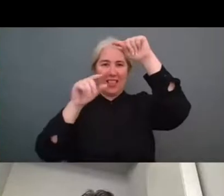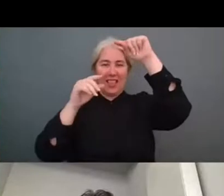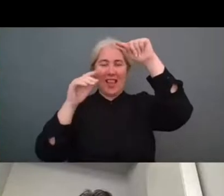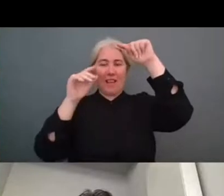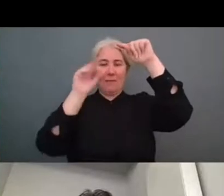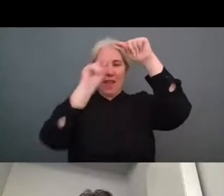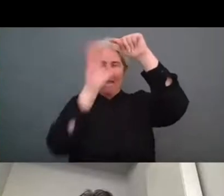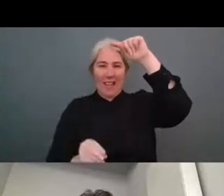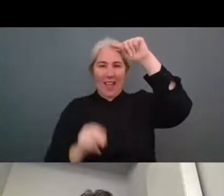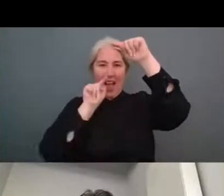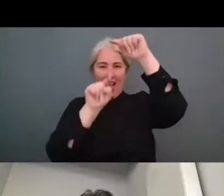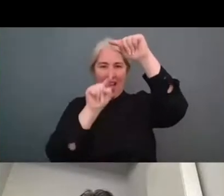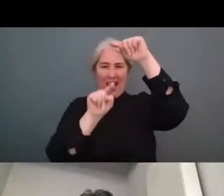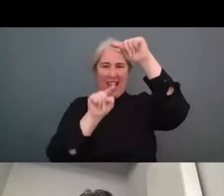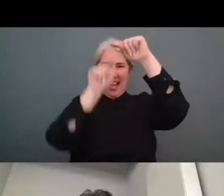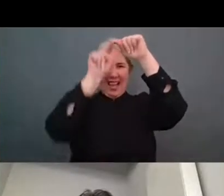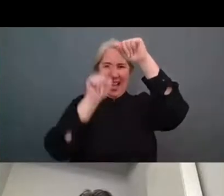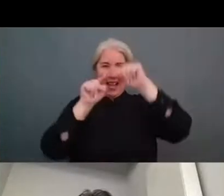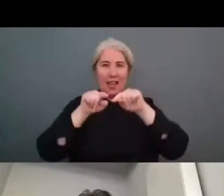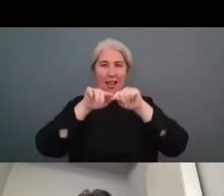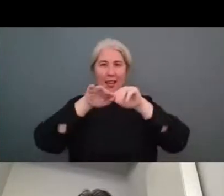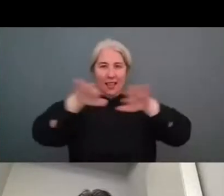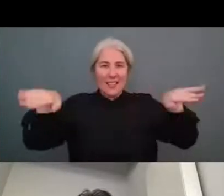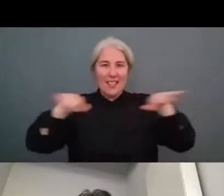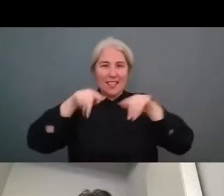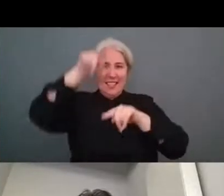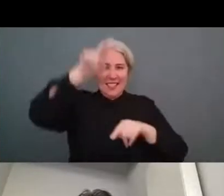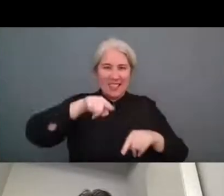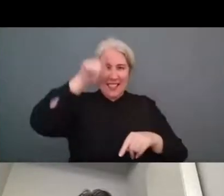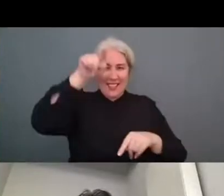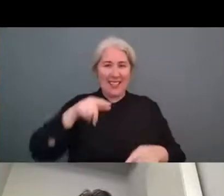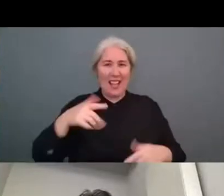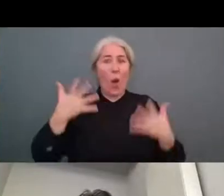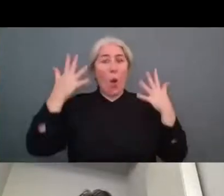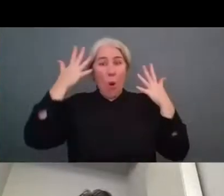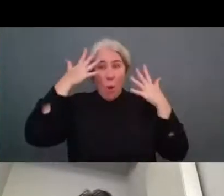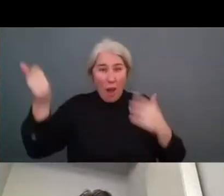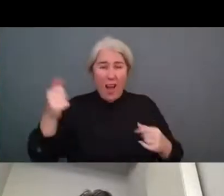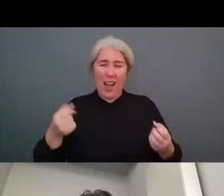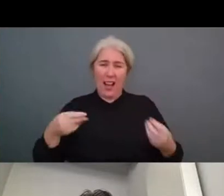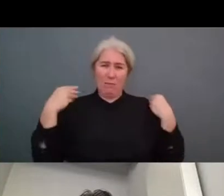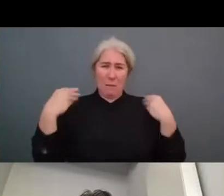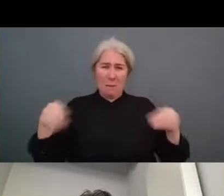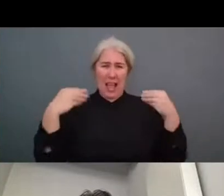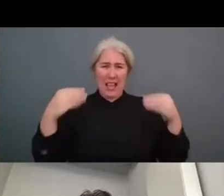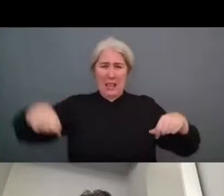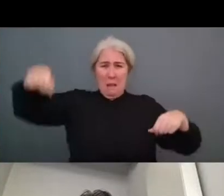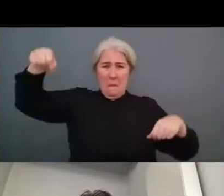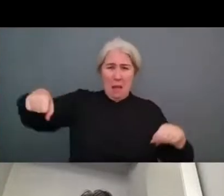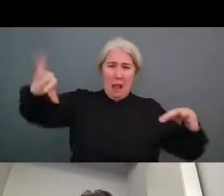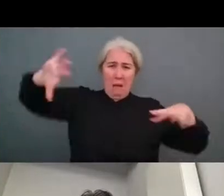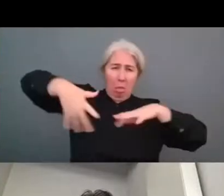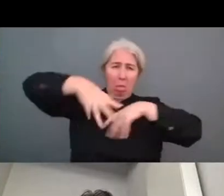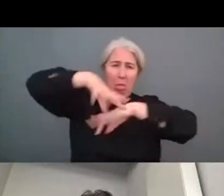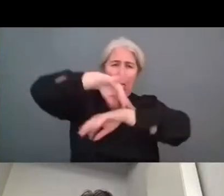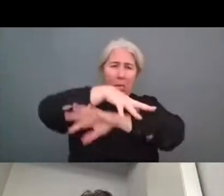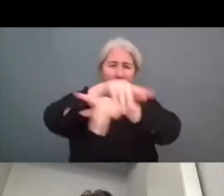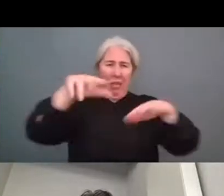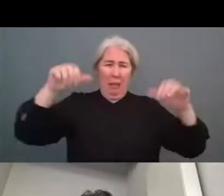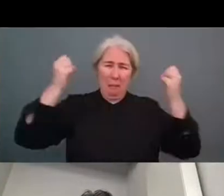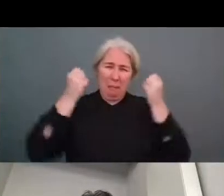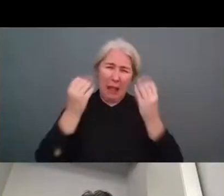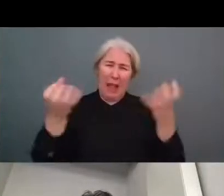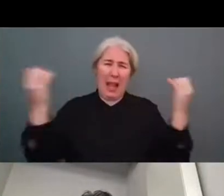next week actually this is very exciting because next week i'm going to to to swim down the river sen to